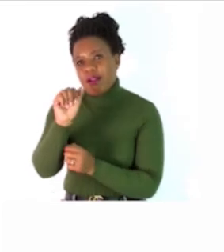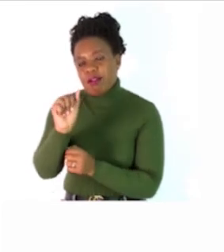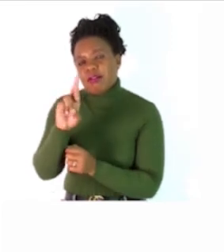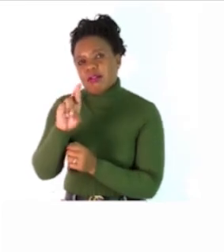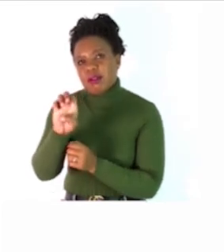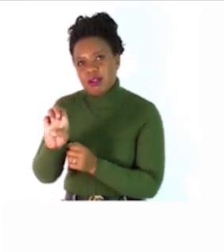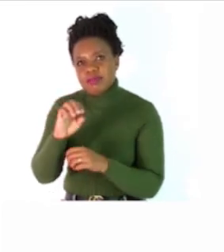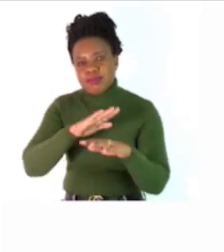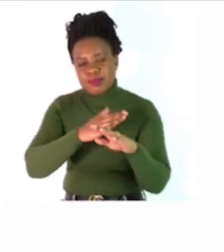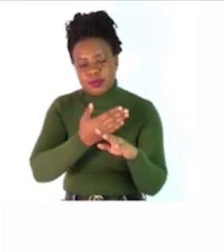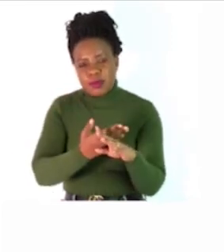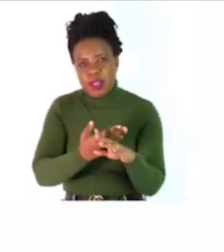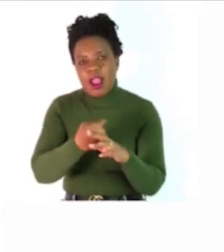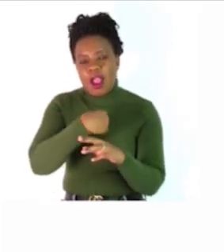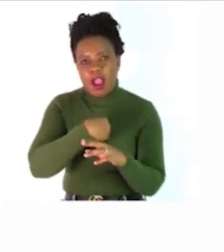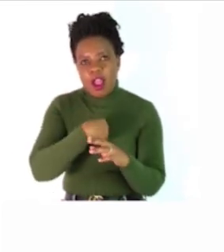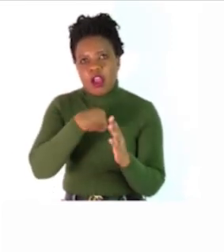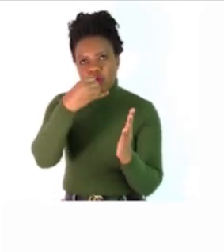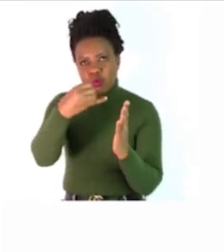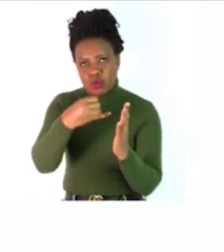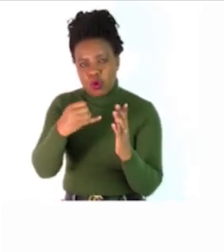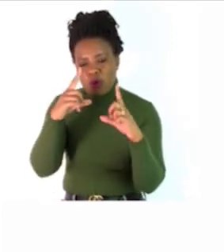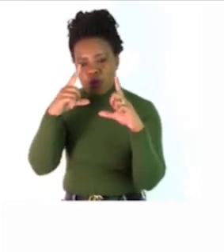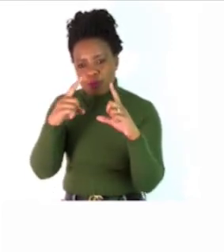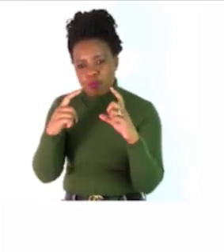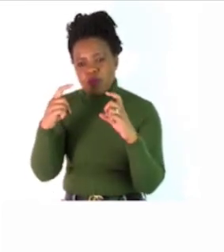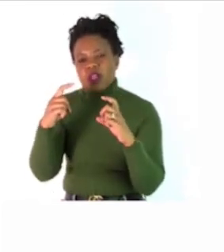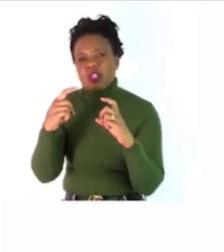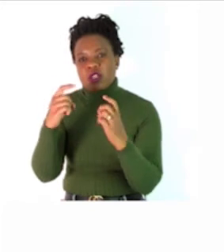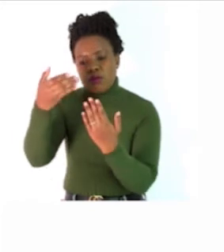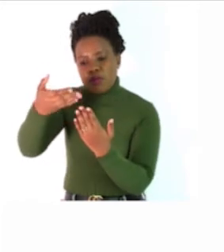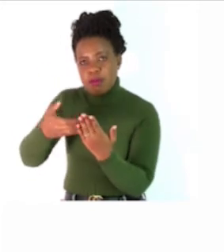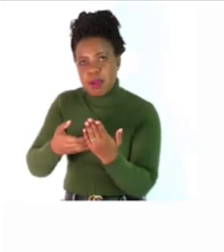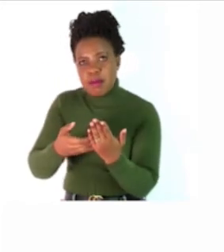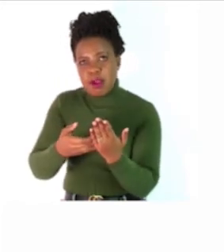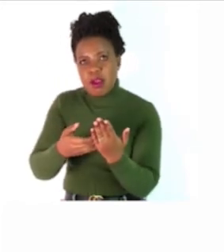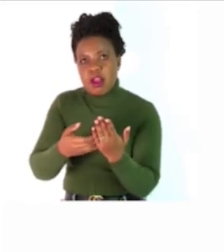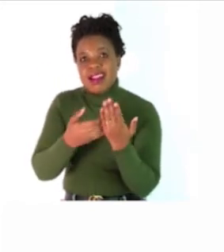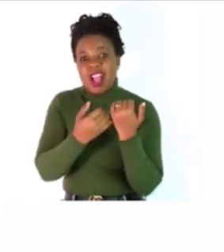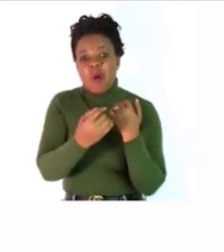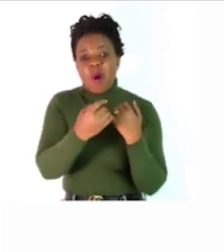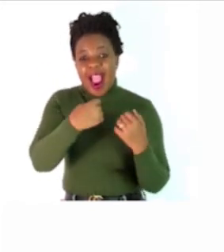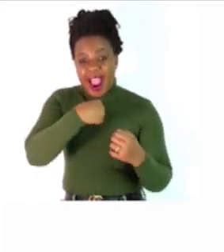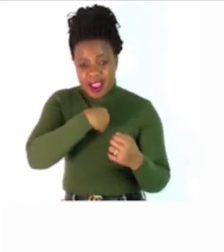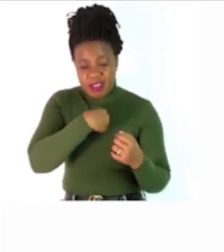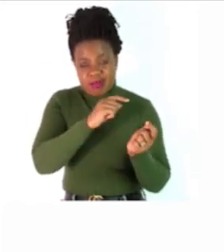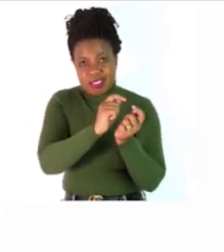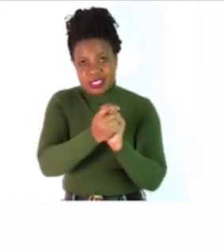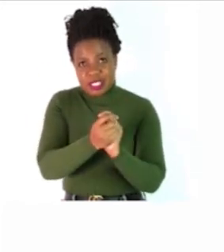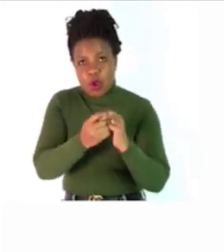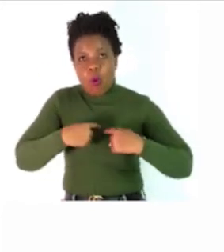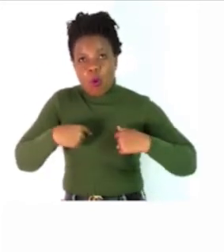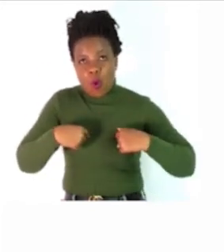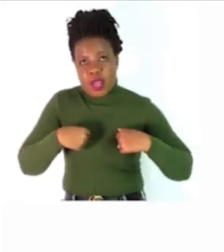we drew pictures on papers so the word that we have changed to its plural form